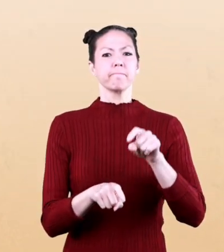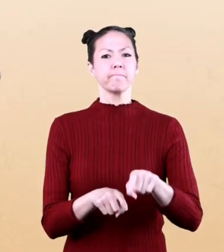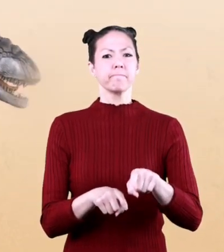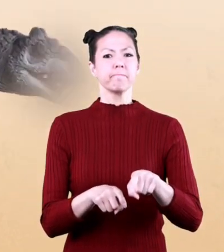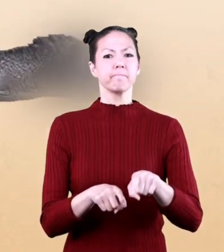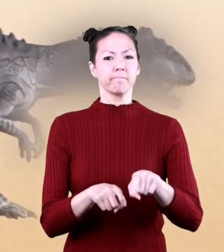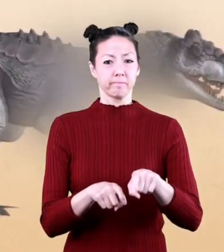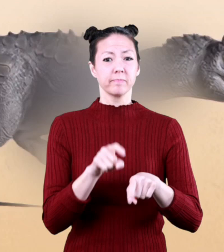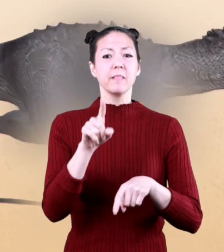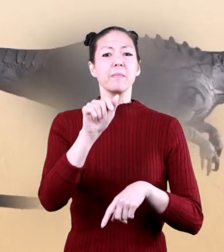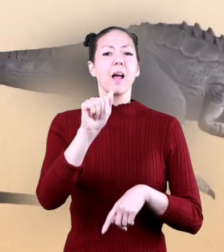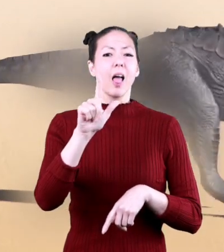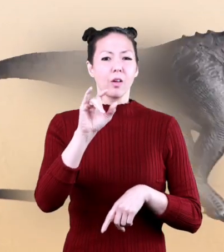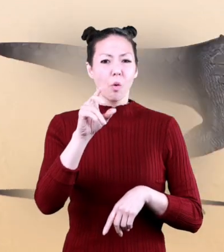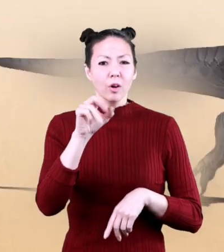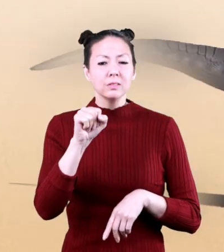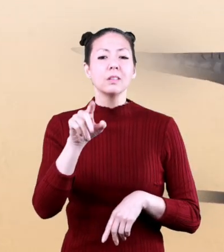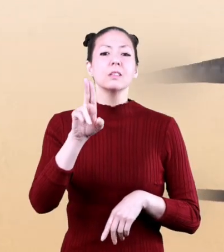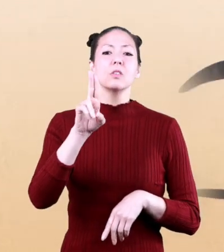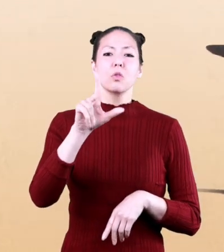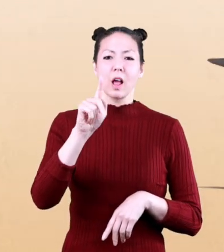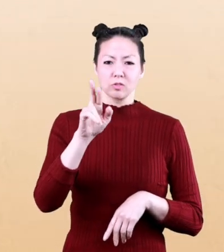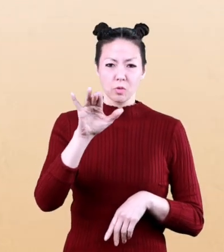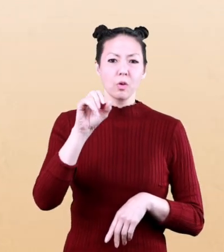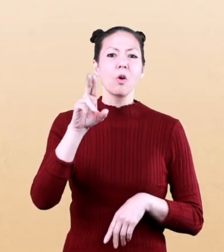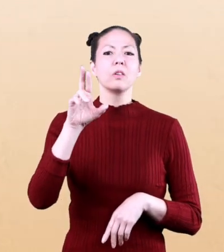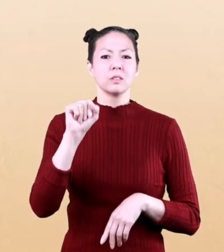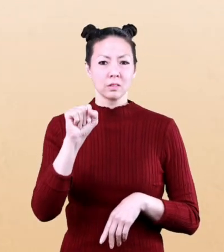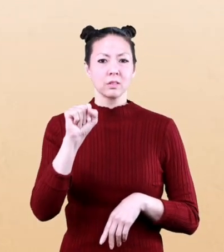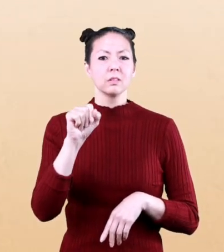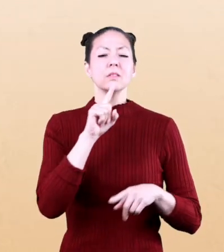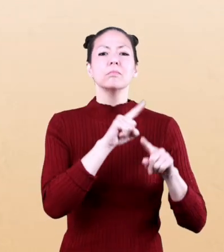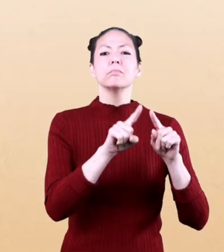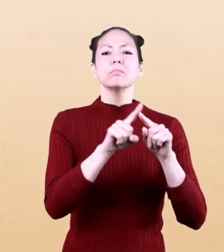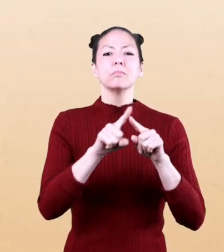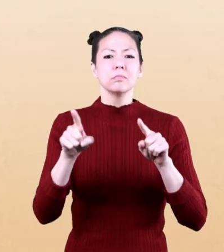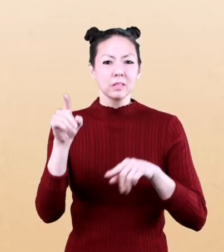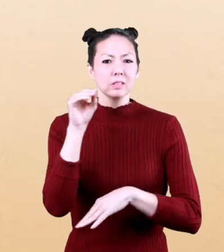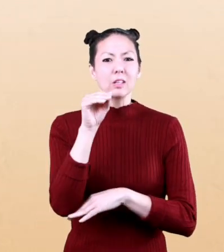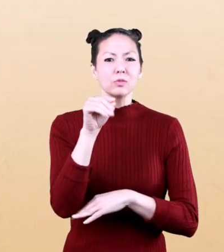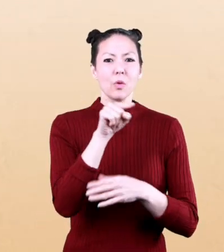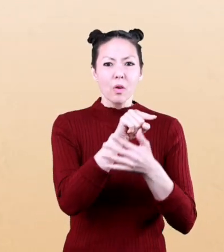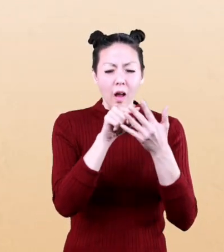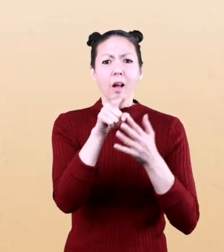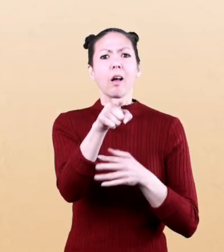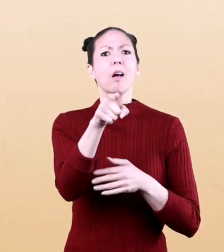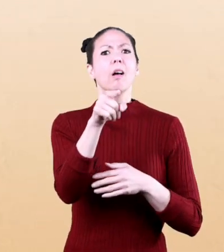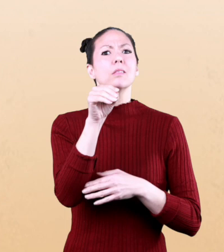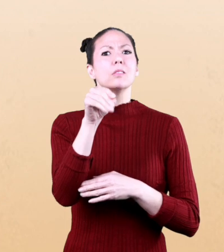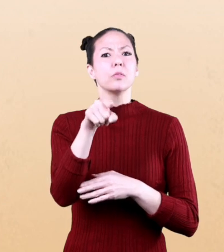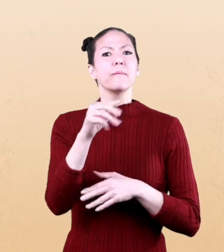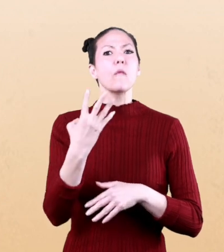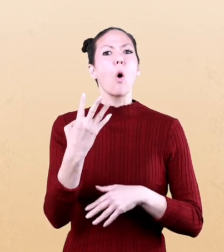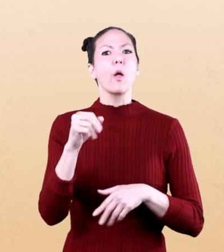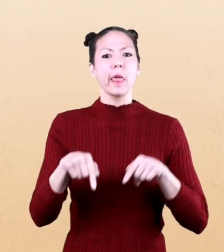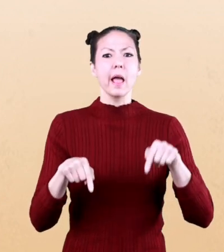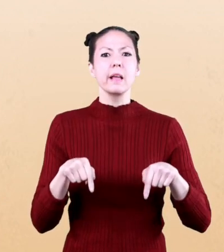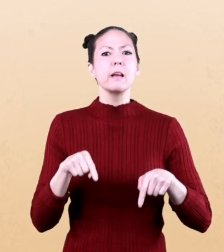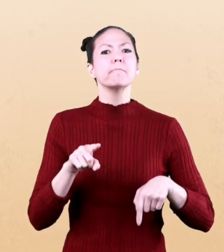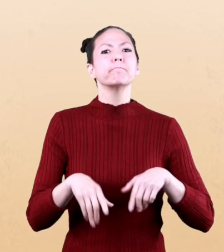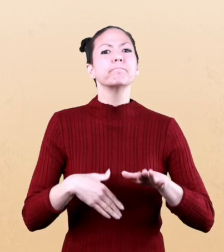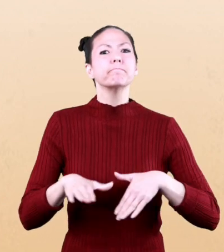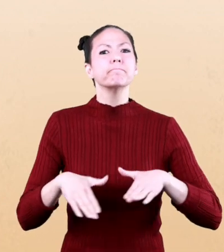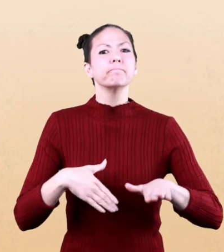like the allosaurus and the utah raptor while others walked on four like the stegosaurus